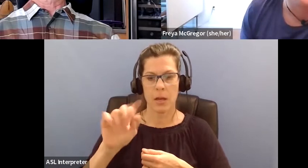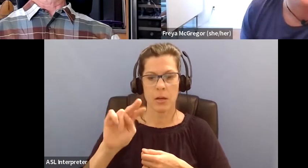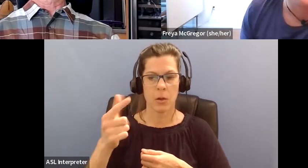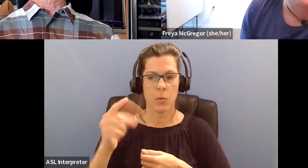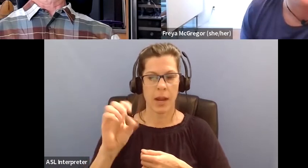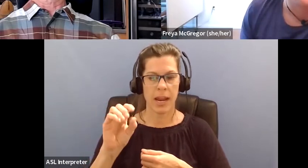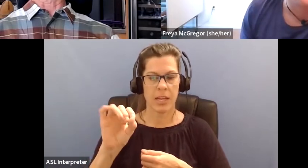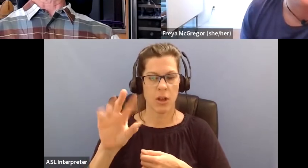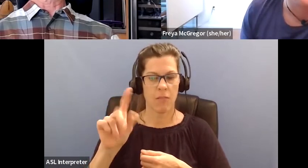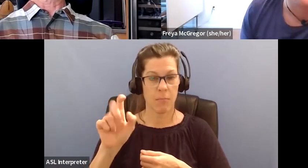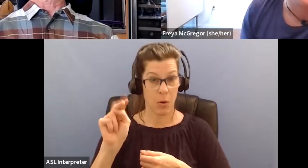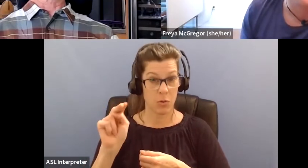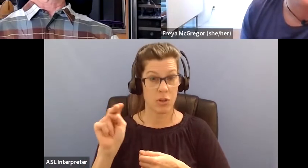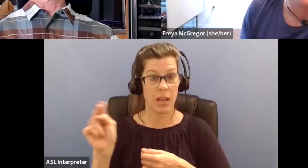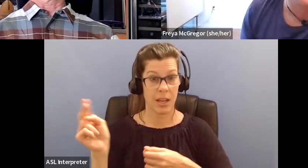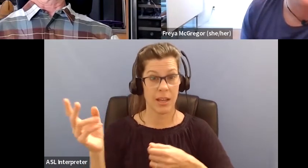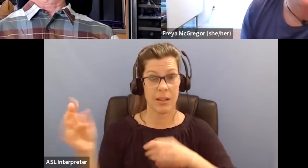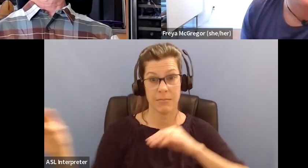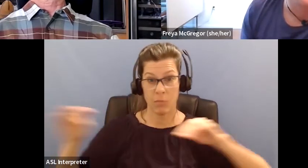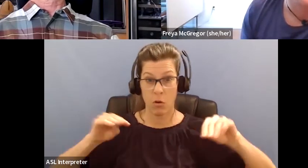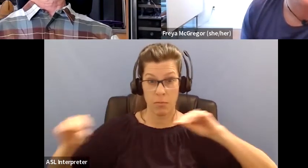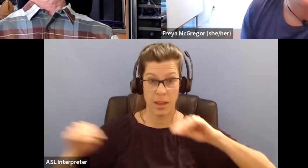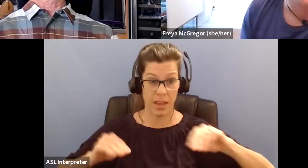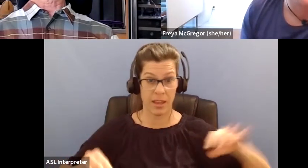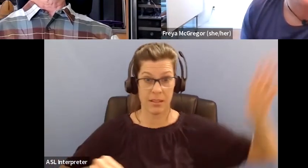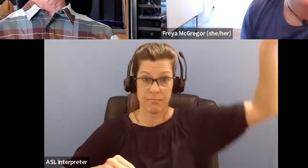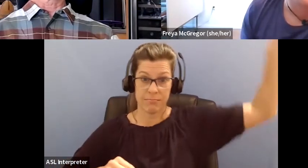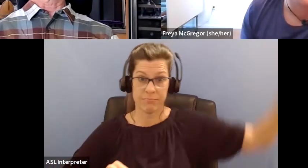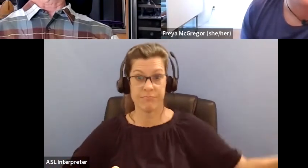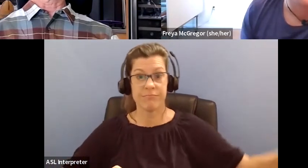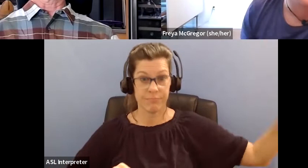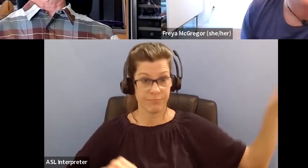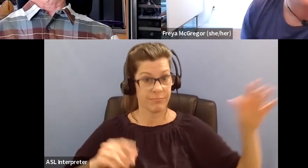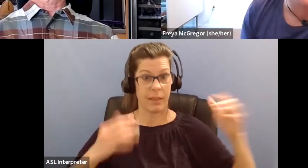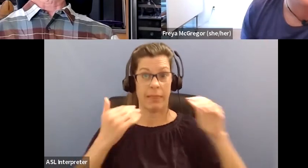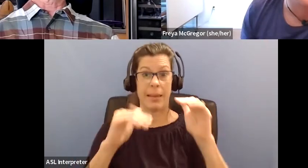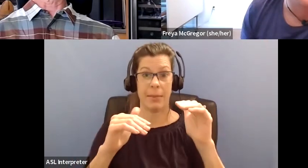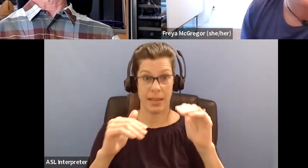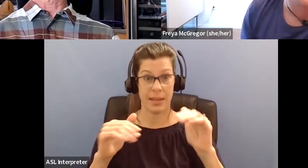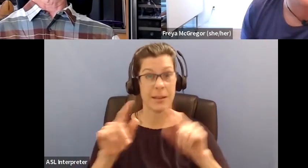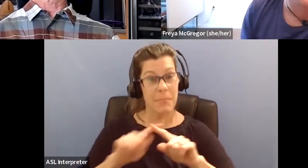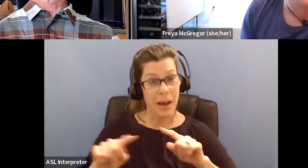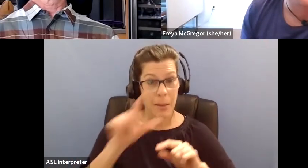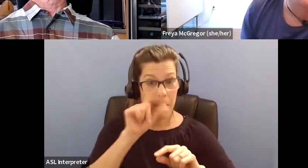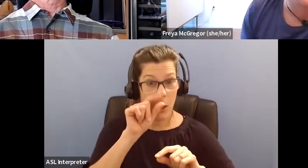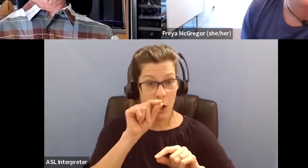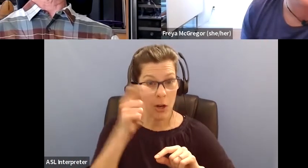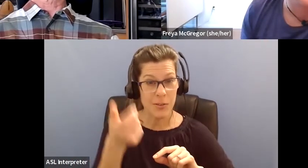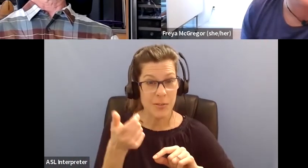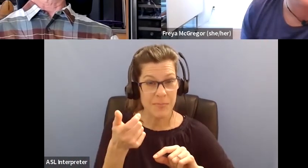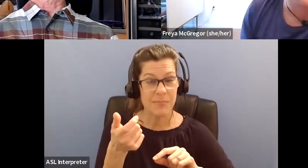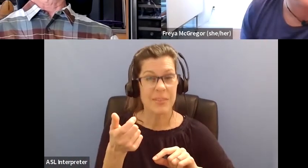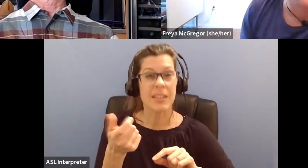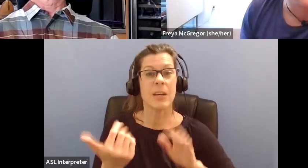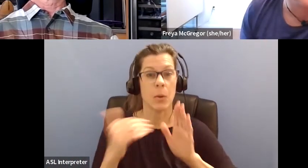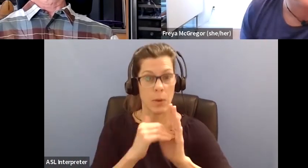the activity of birding is one that I have. There's a repetitive muscle